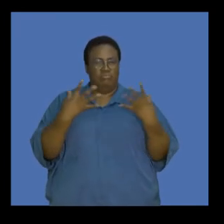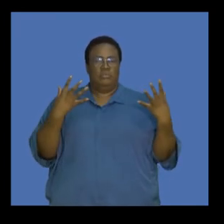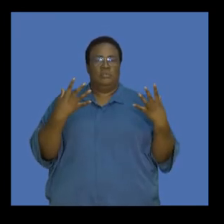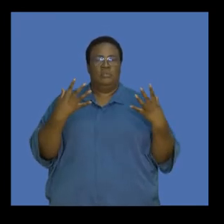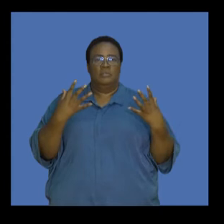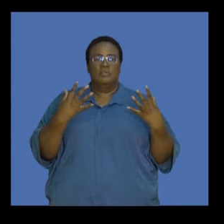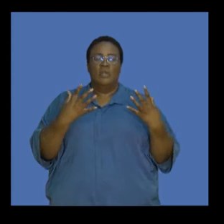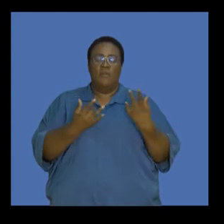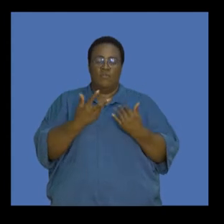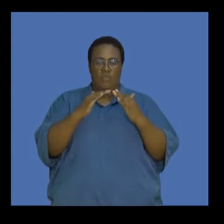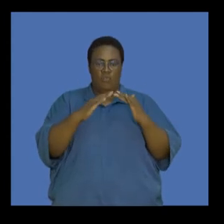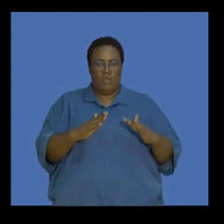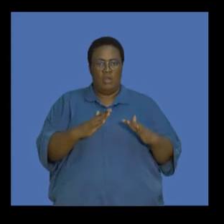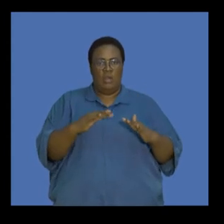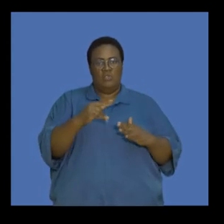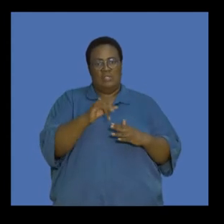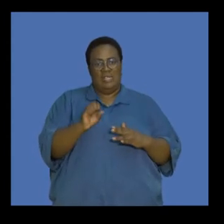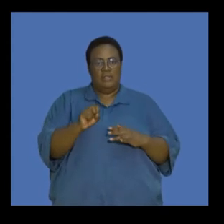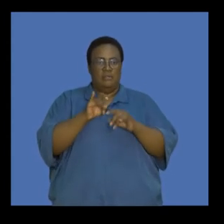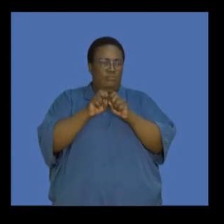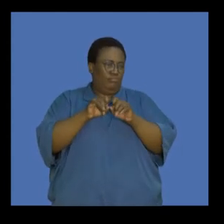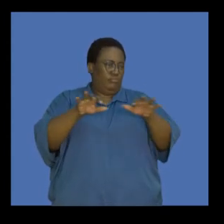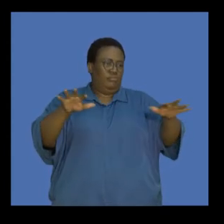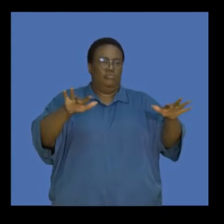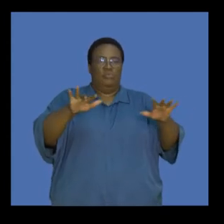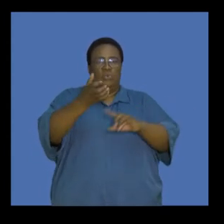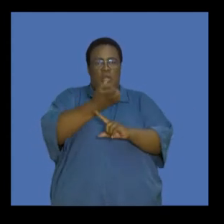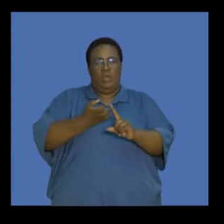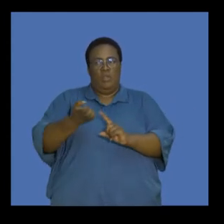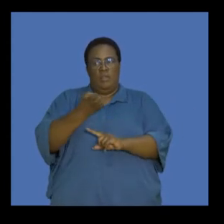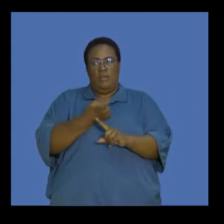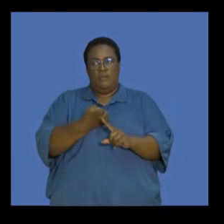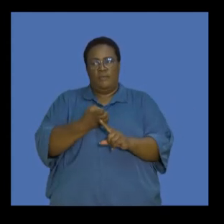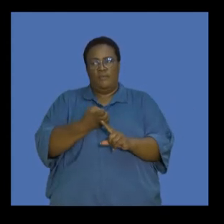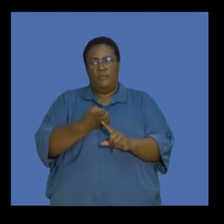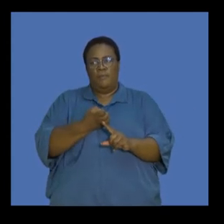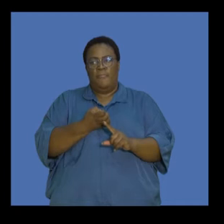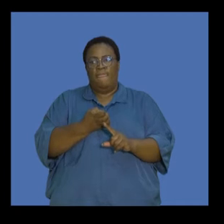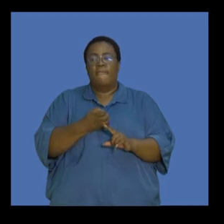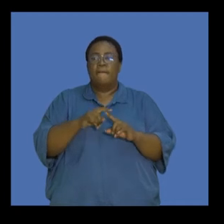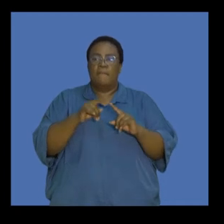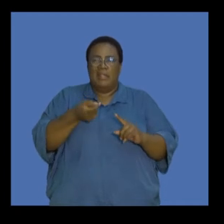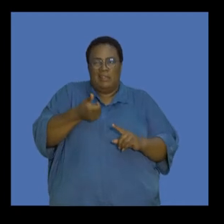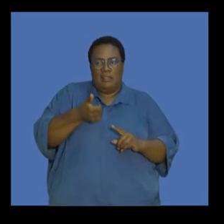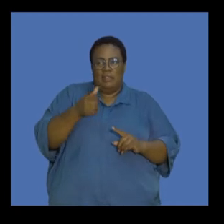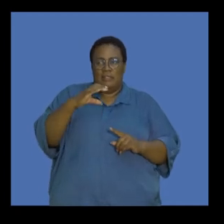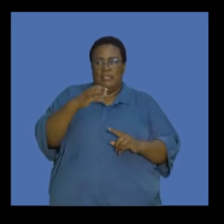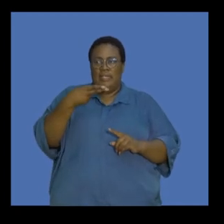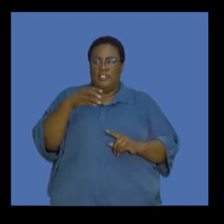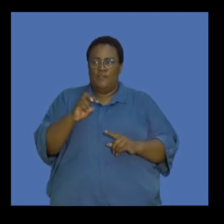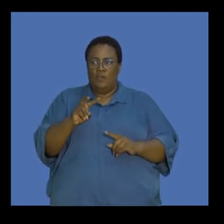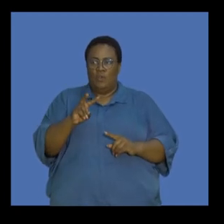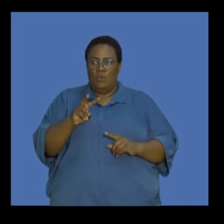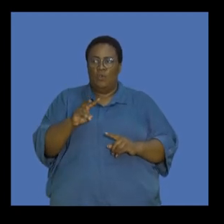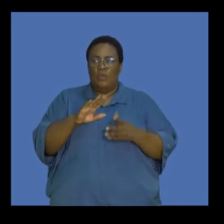of the greenhouse gases that are emitted. But a small amount of methane, which is CH4, and nitrous